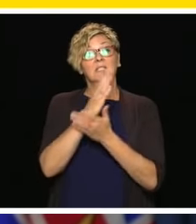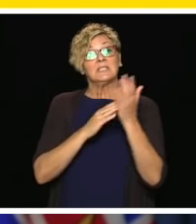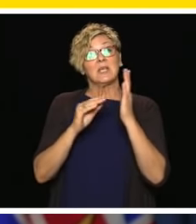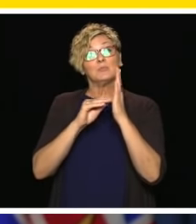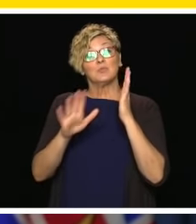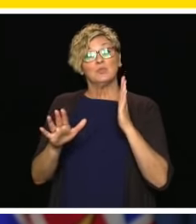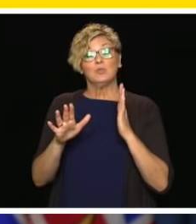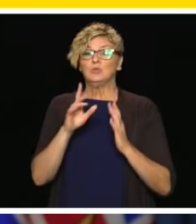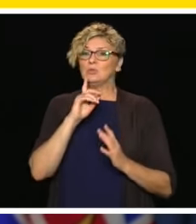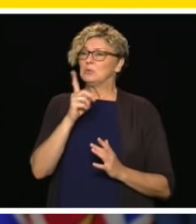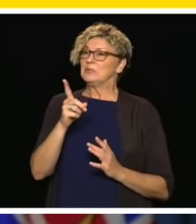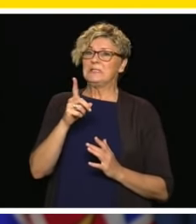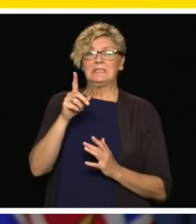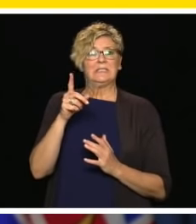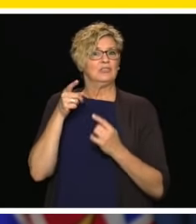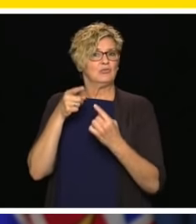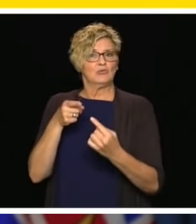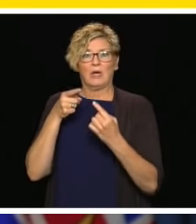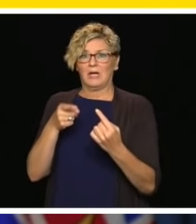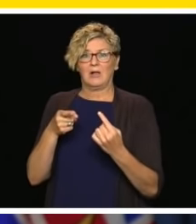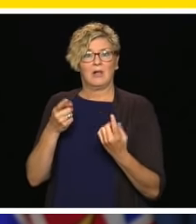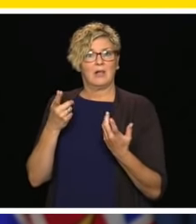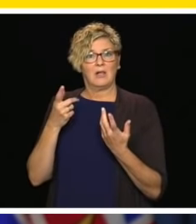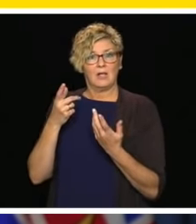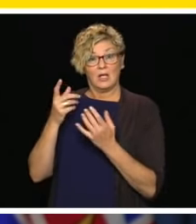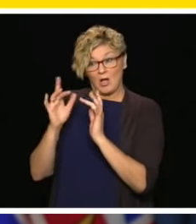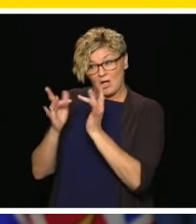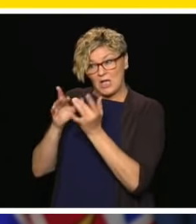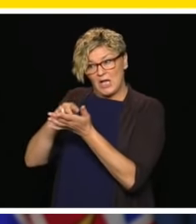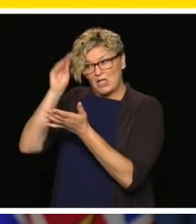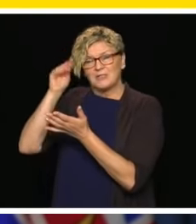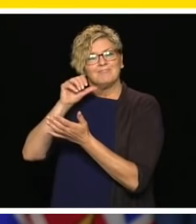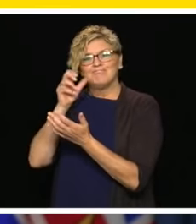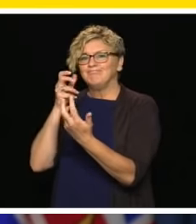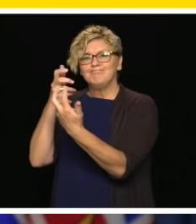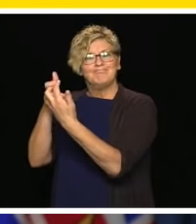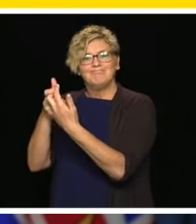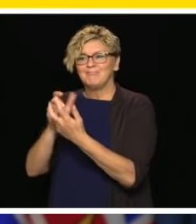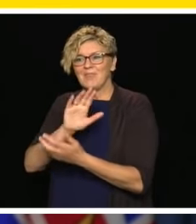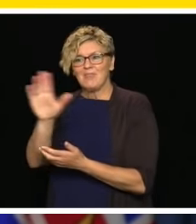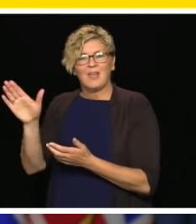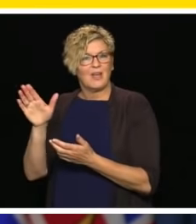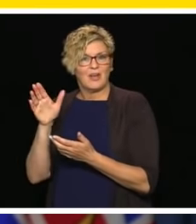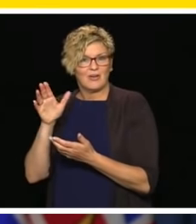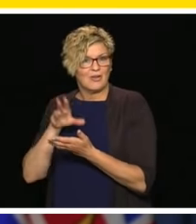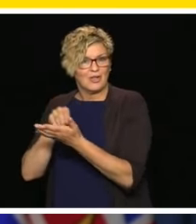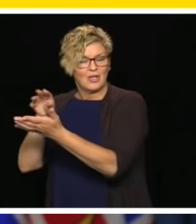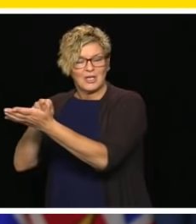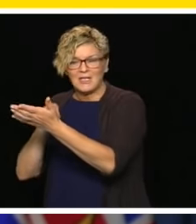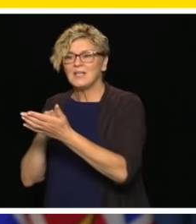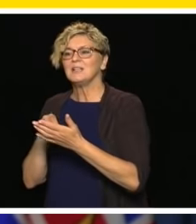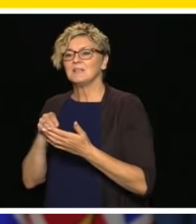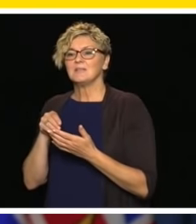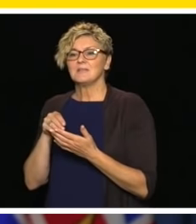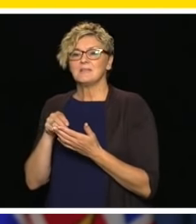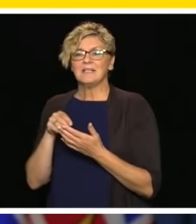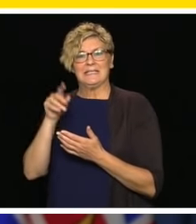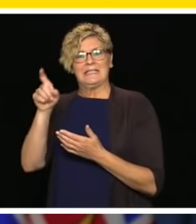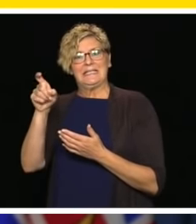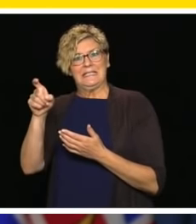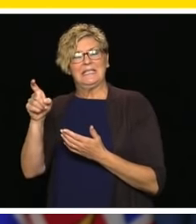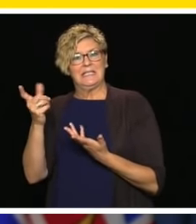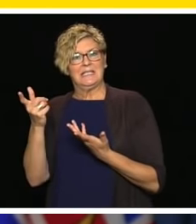by having a partial return to school that are struggling with the online learning environment and other kids that regularly